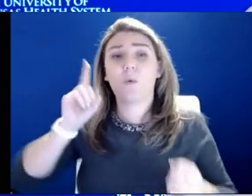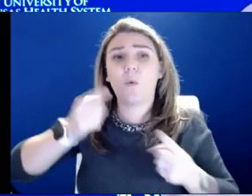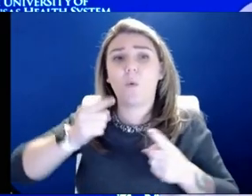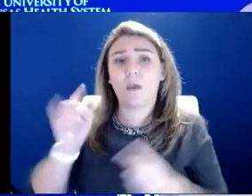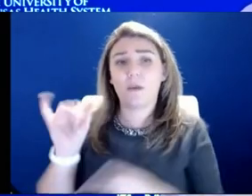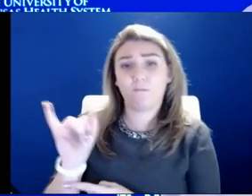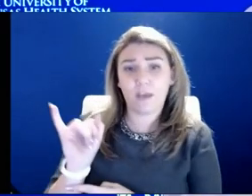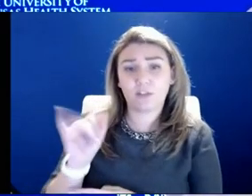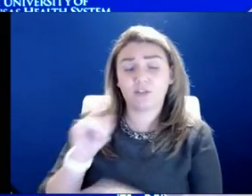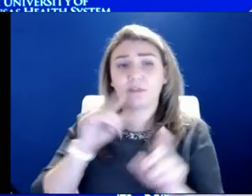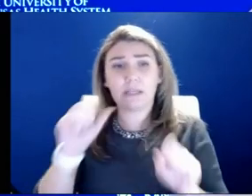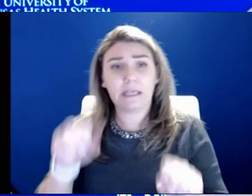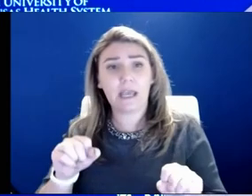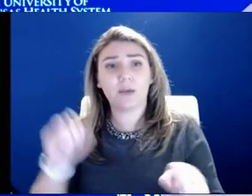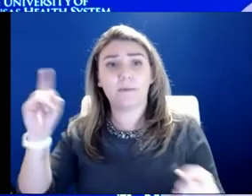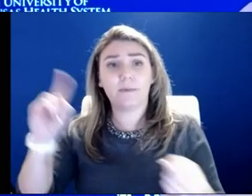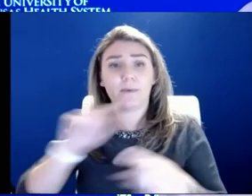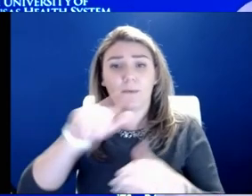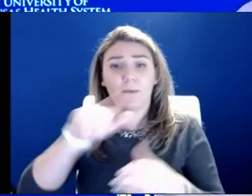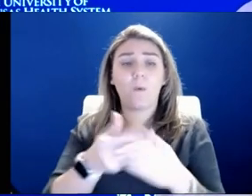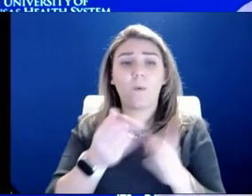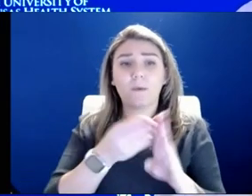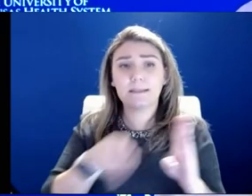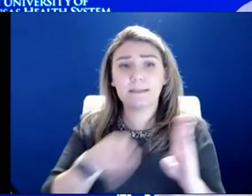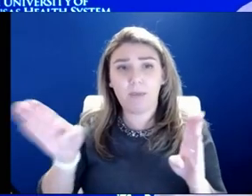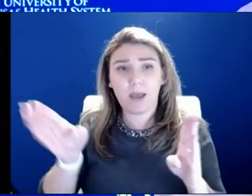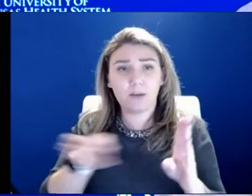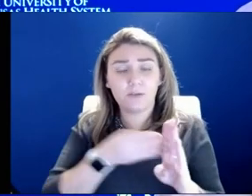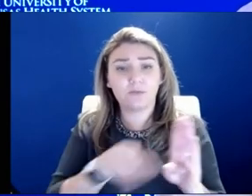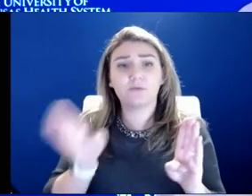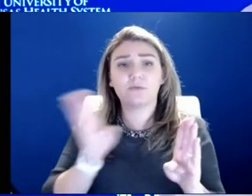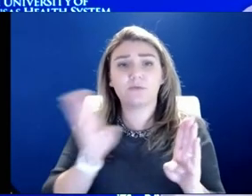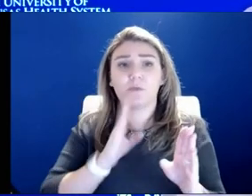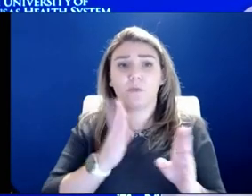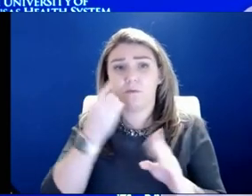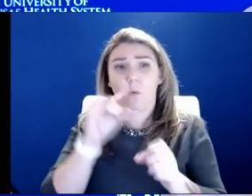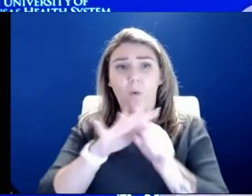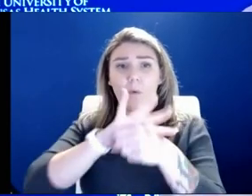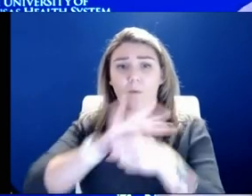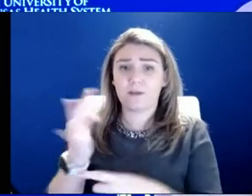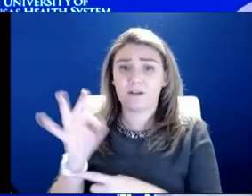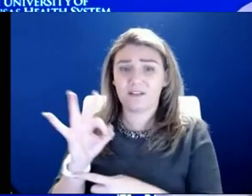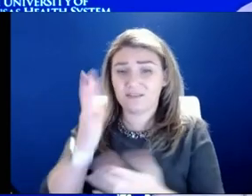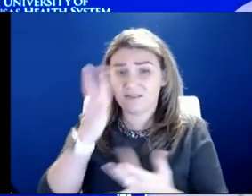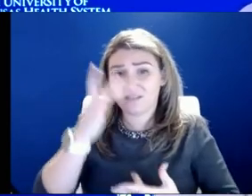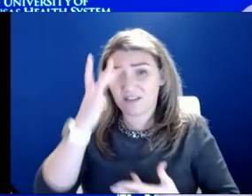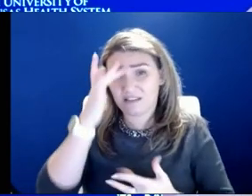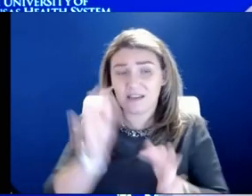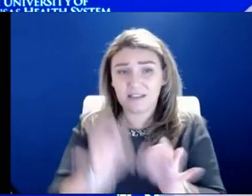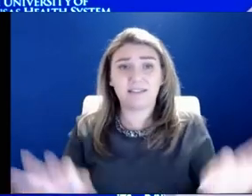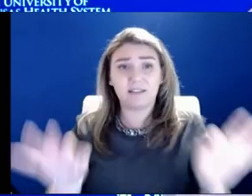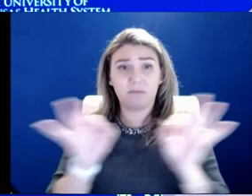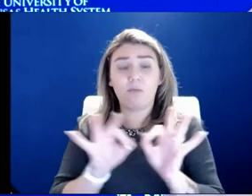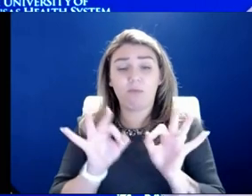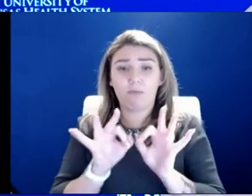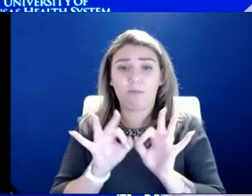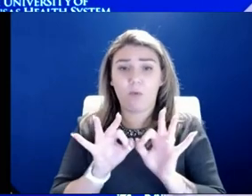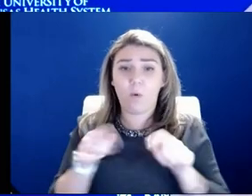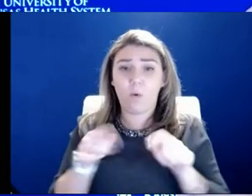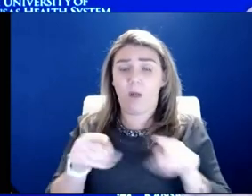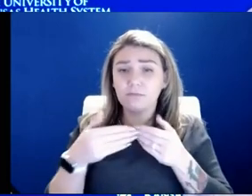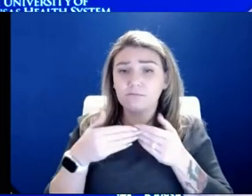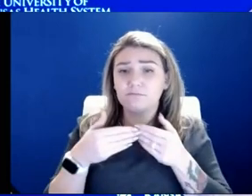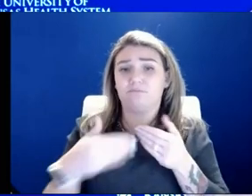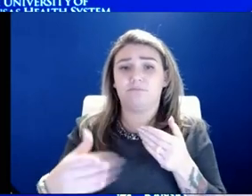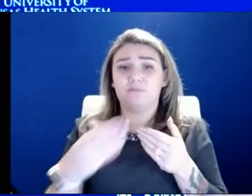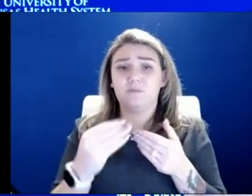reduce the whole spectrum of COVID-19 disease. And I think that's important as we move through this community, especially when we're talking about